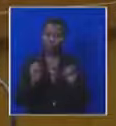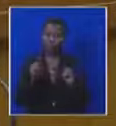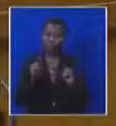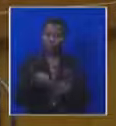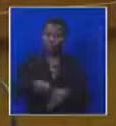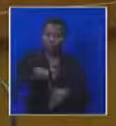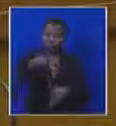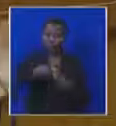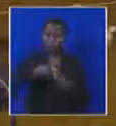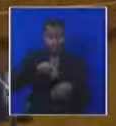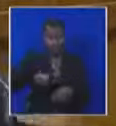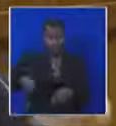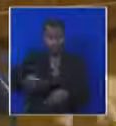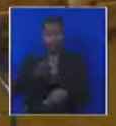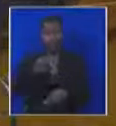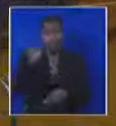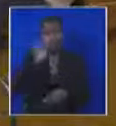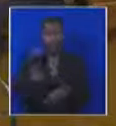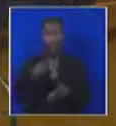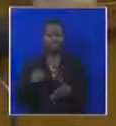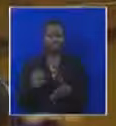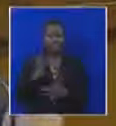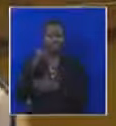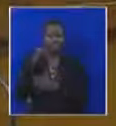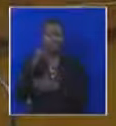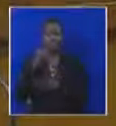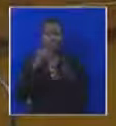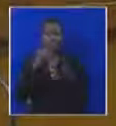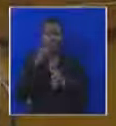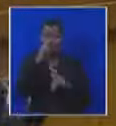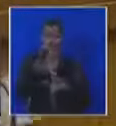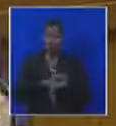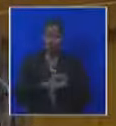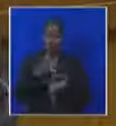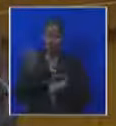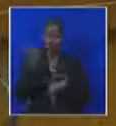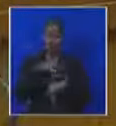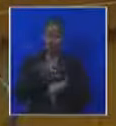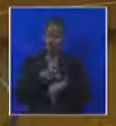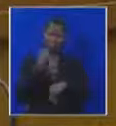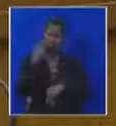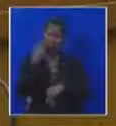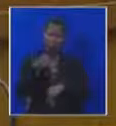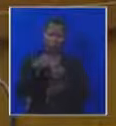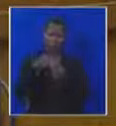on his watch in his province. He comes here in his Breitling watch, flashing it at the podium, and expects to fool us.